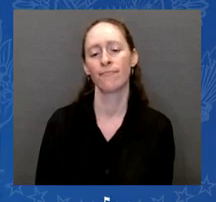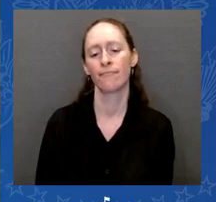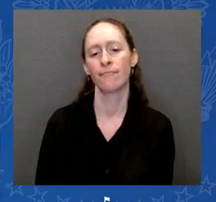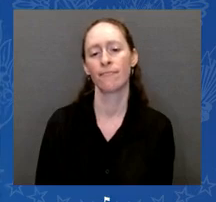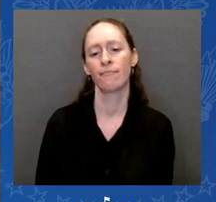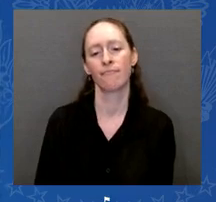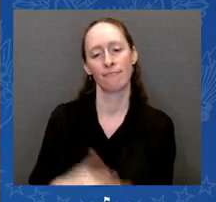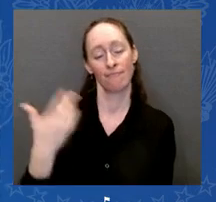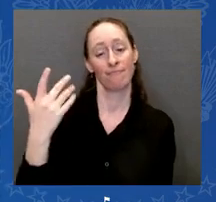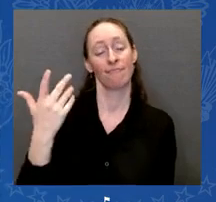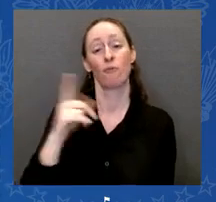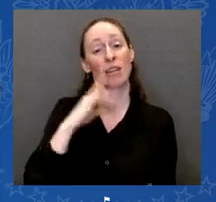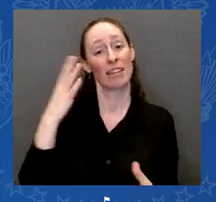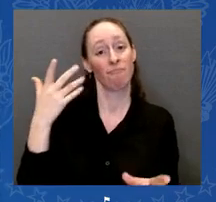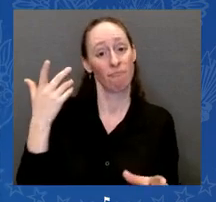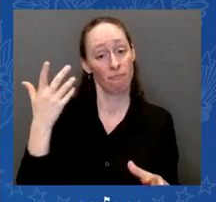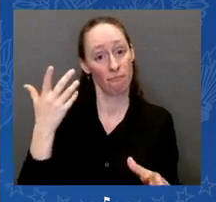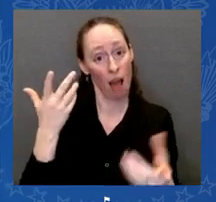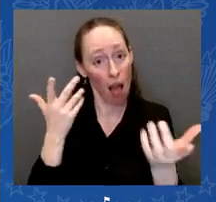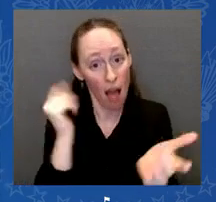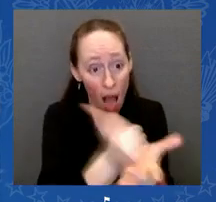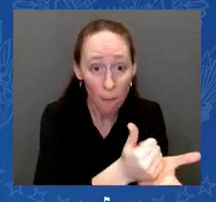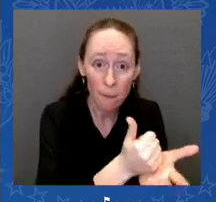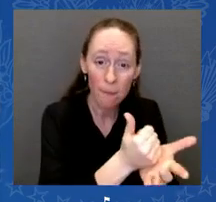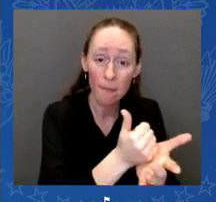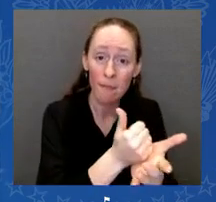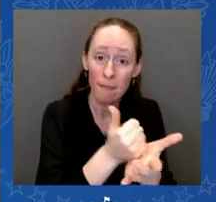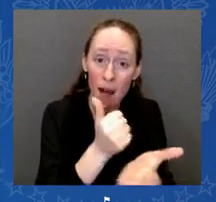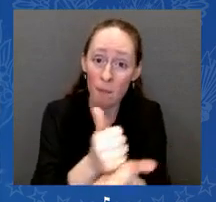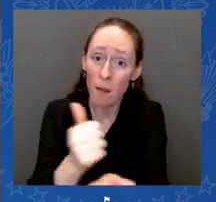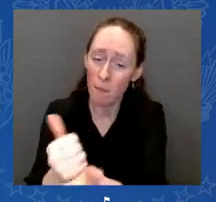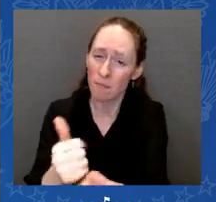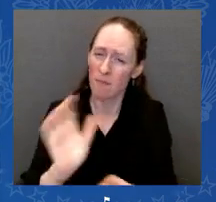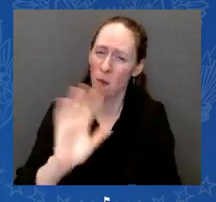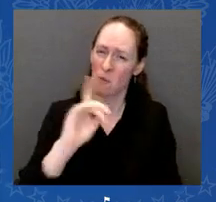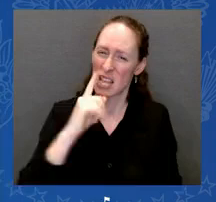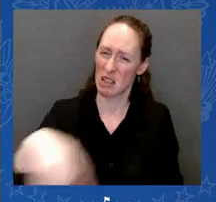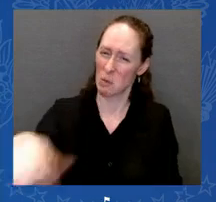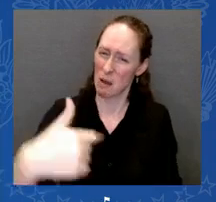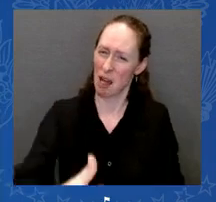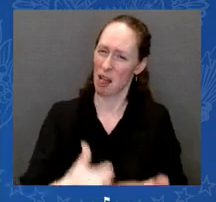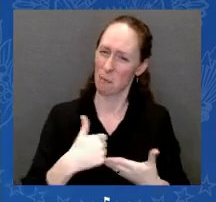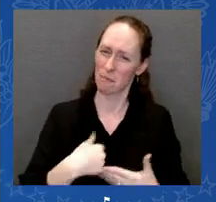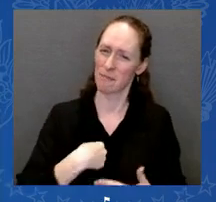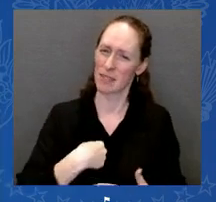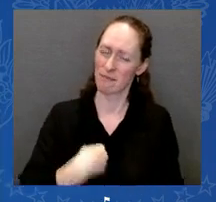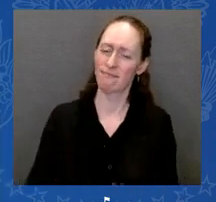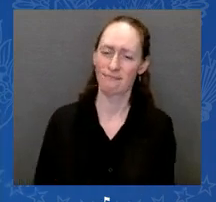Jackie, thank you for your introduction. More importantly, thank you for your courage.